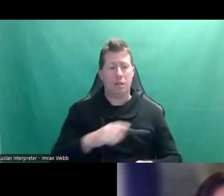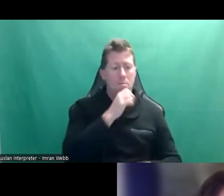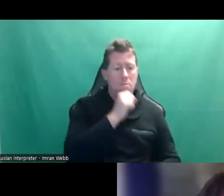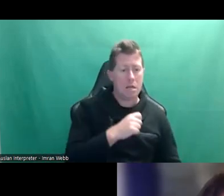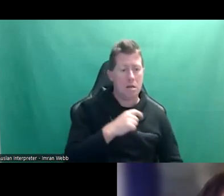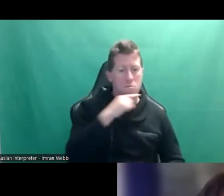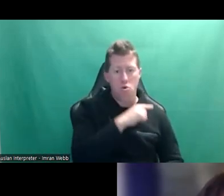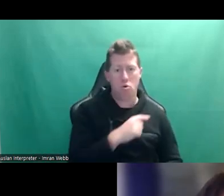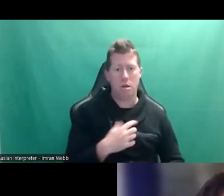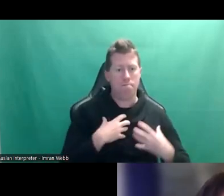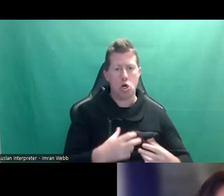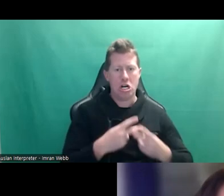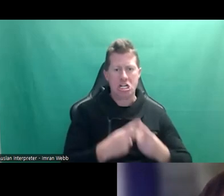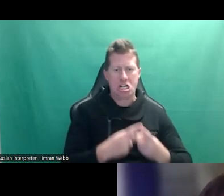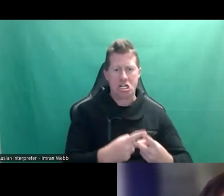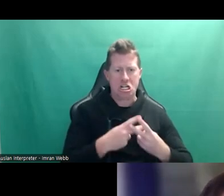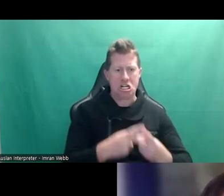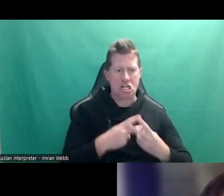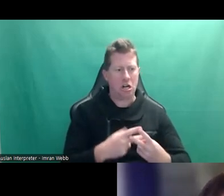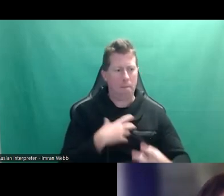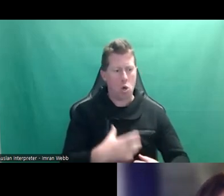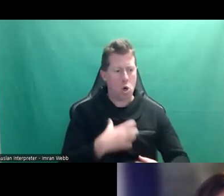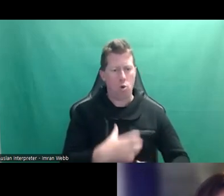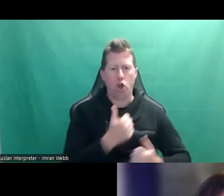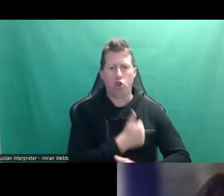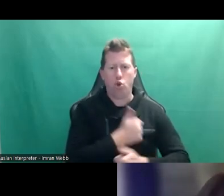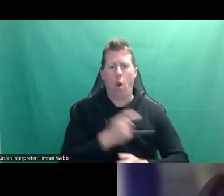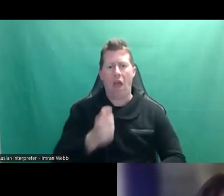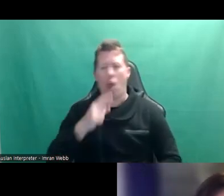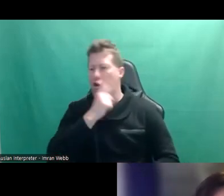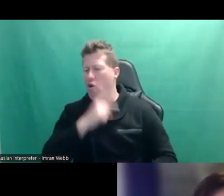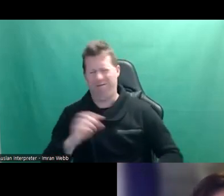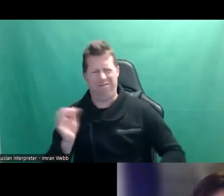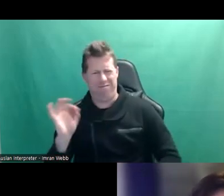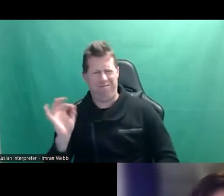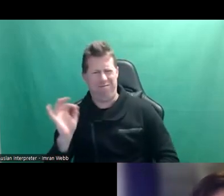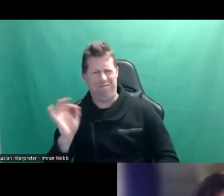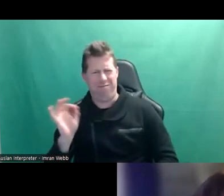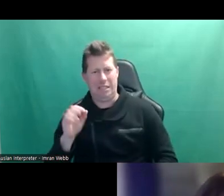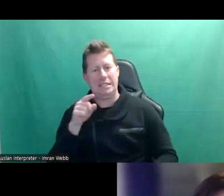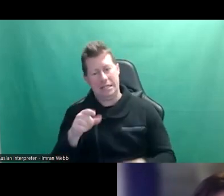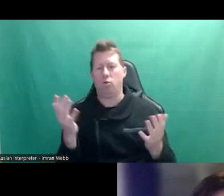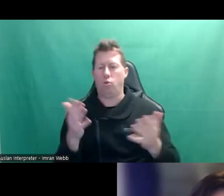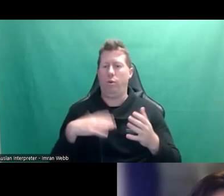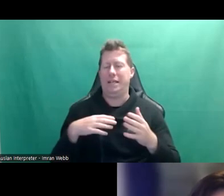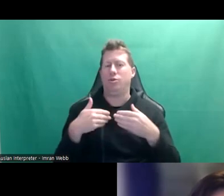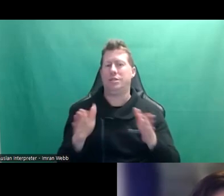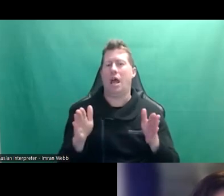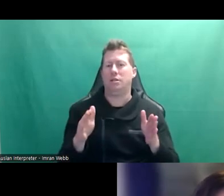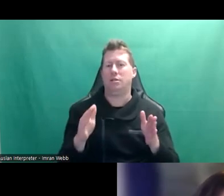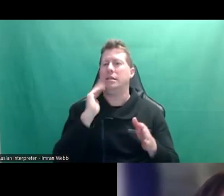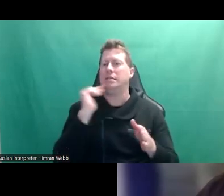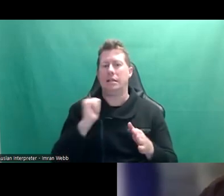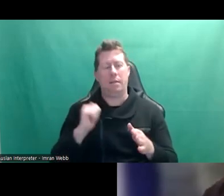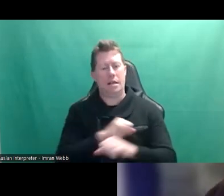have to have more sex or enjoy it more than girls and women. I think that has to be our starting place, whatever our cultural background.